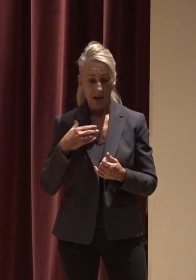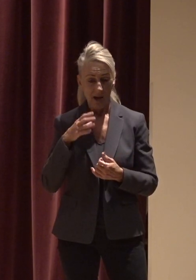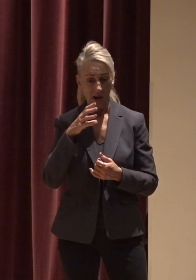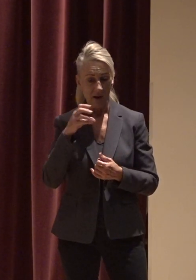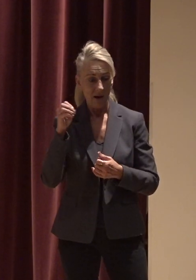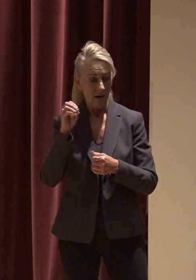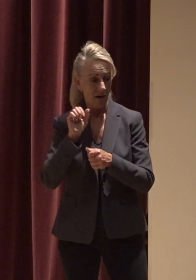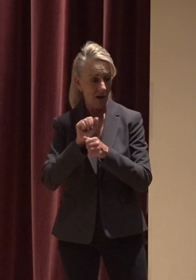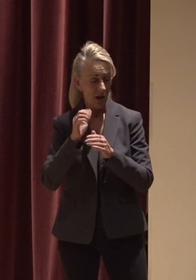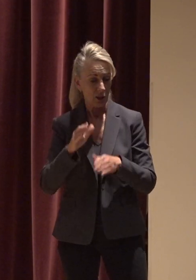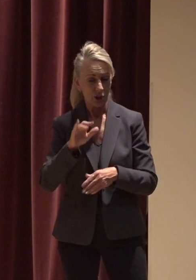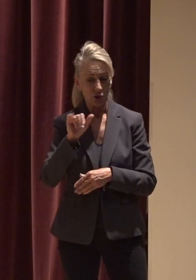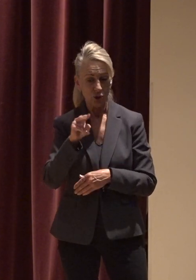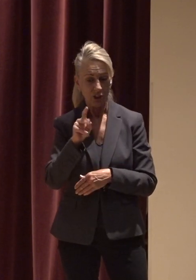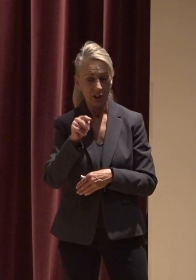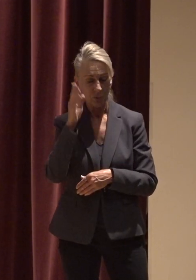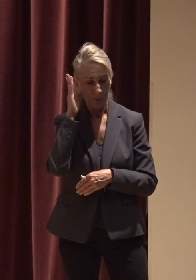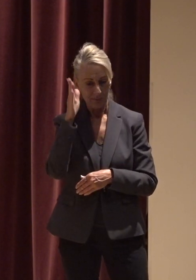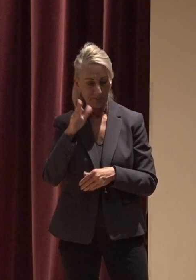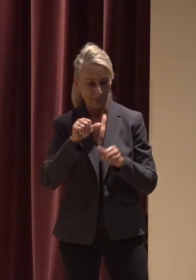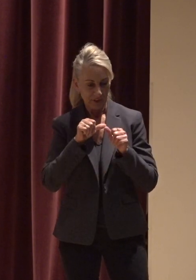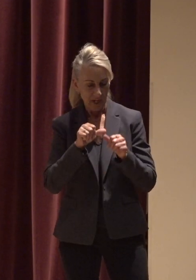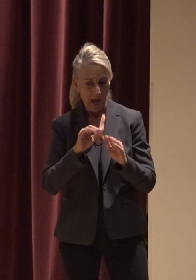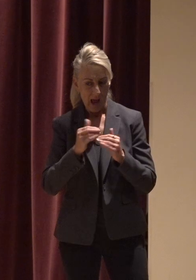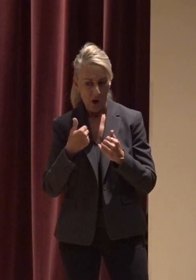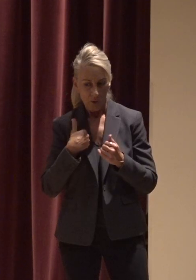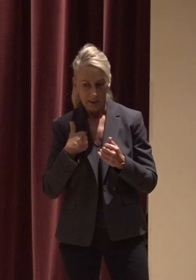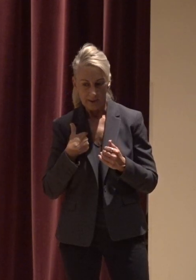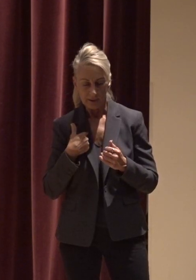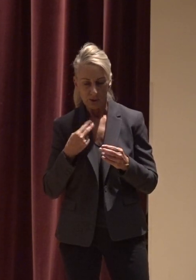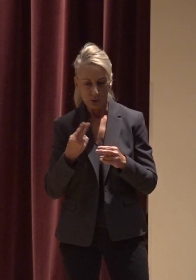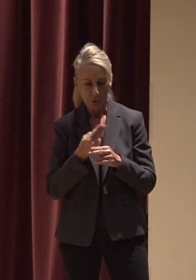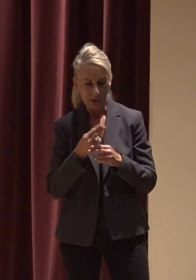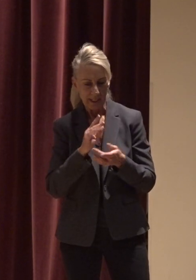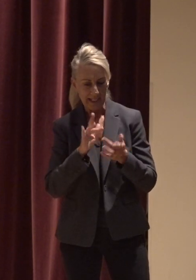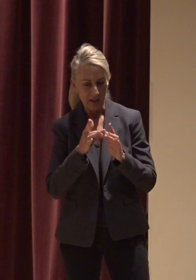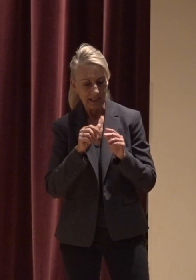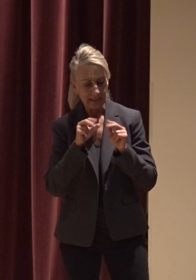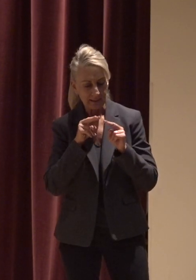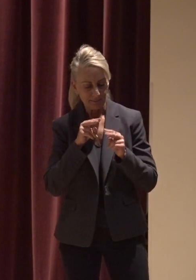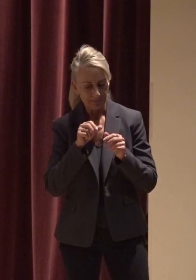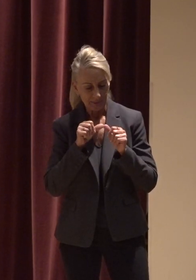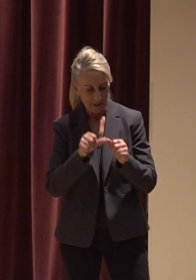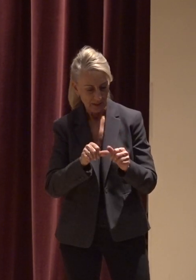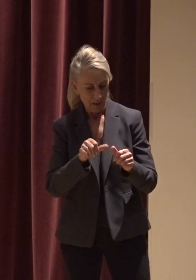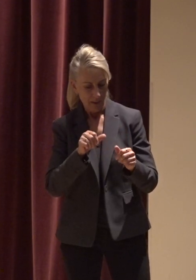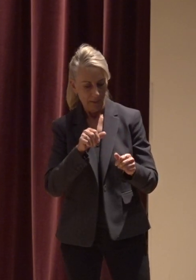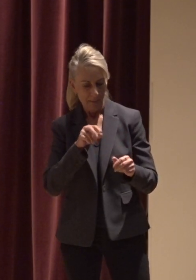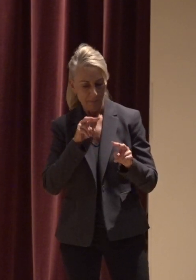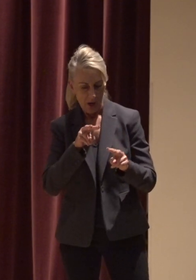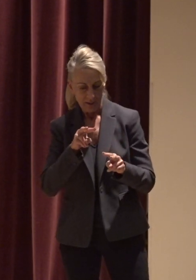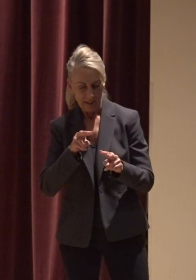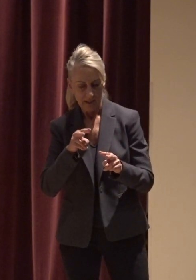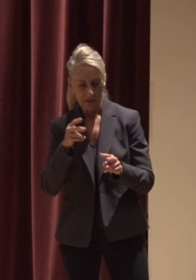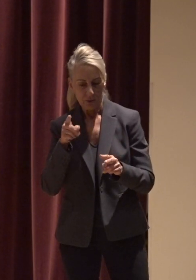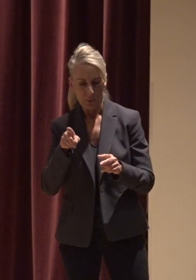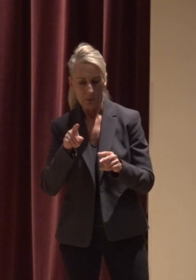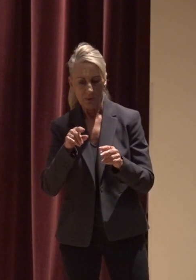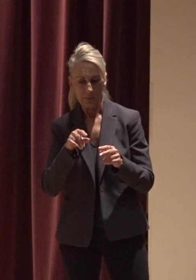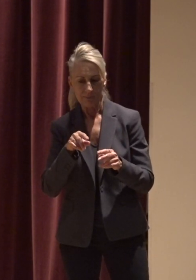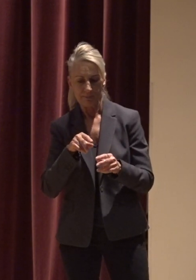about another way that we have gone above and beyond utilizing our network of continuous monitoring stations to monitor for water quantity